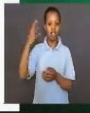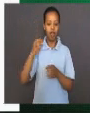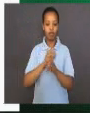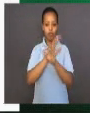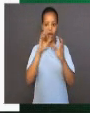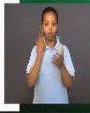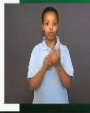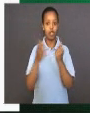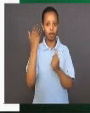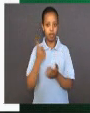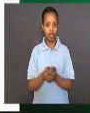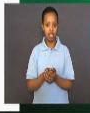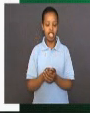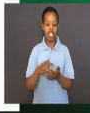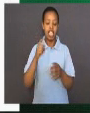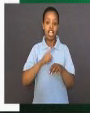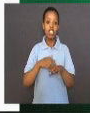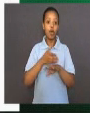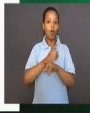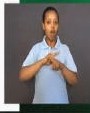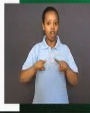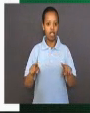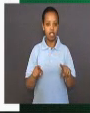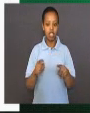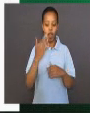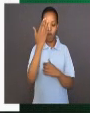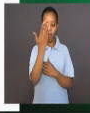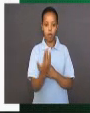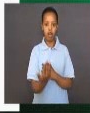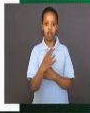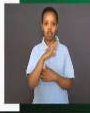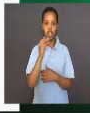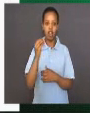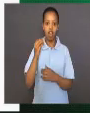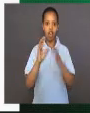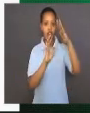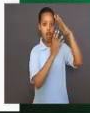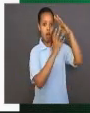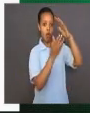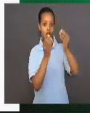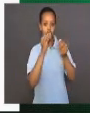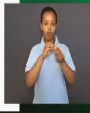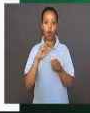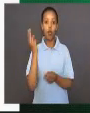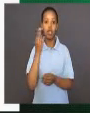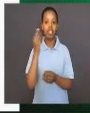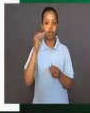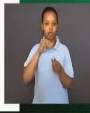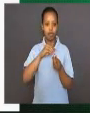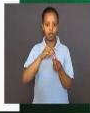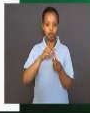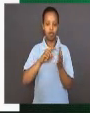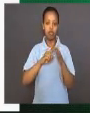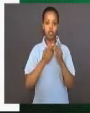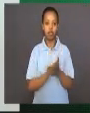Later on, he added a lamp and a mirror to the microscope as sources